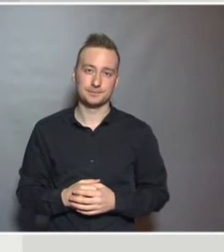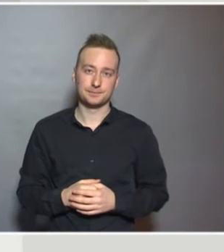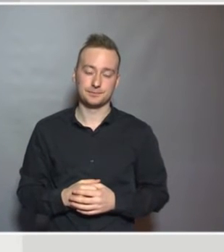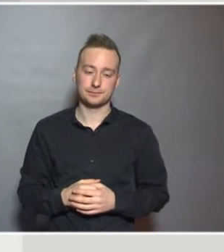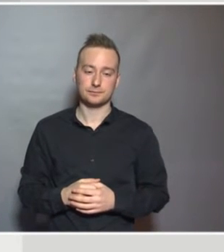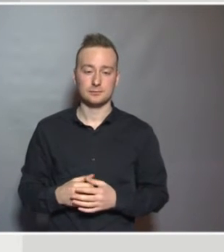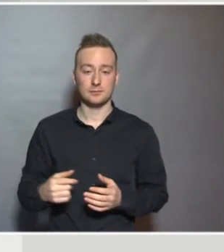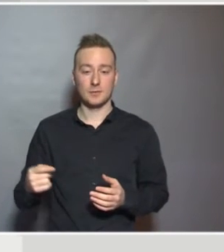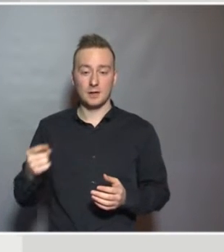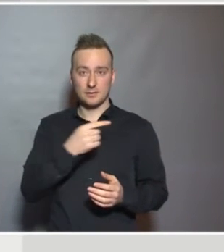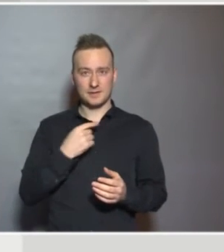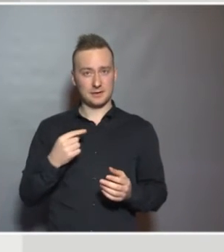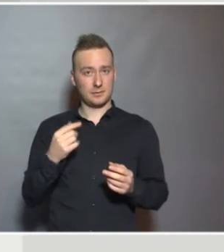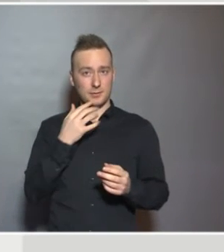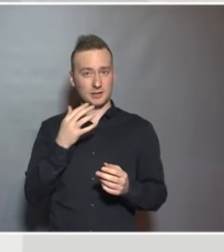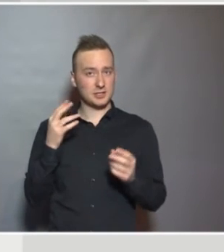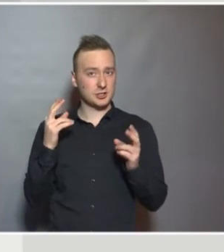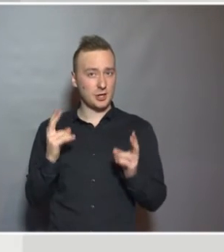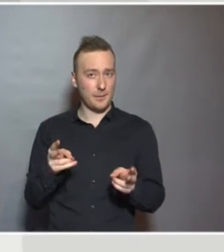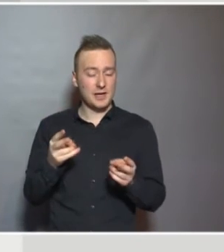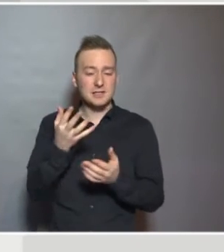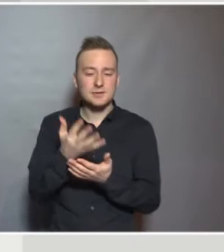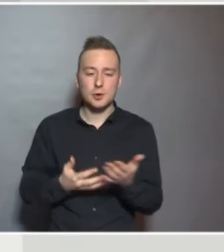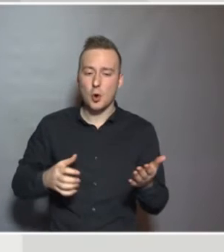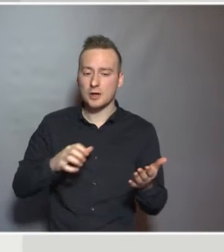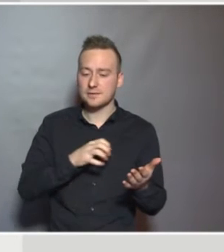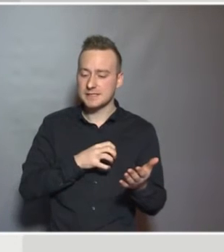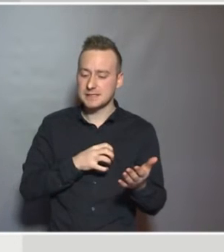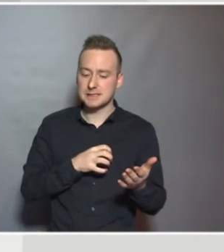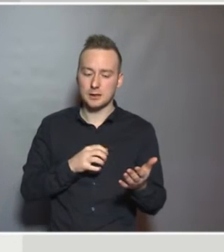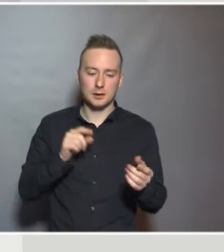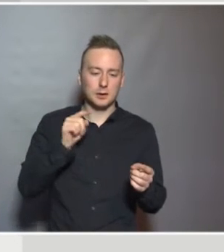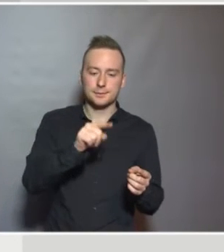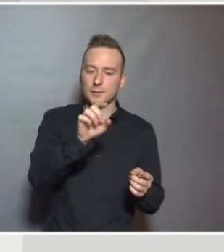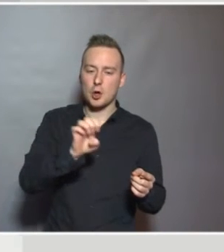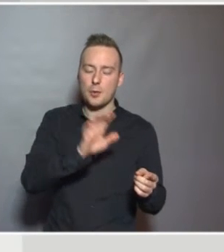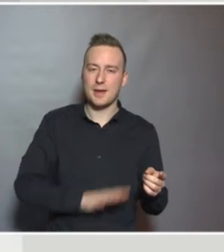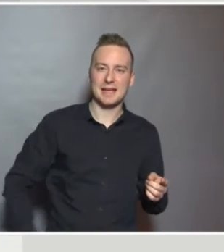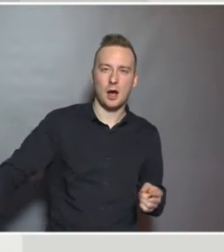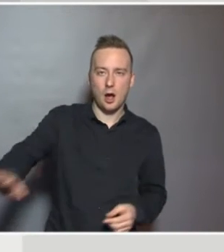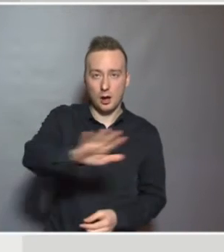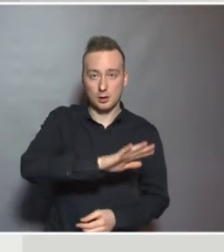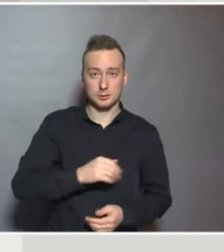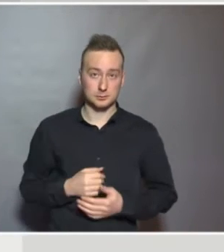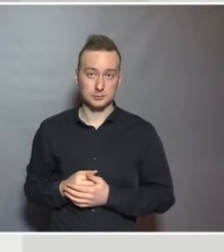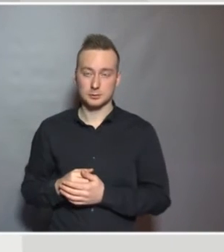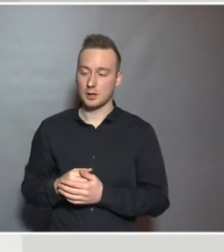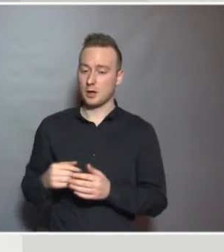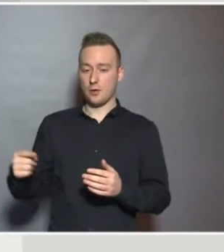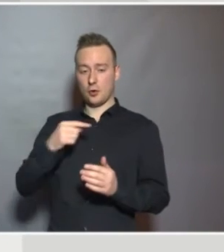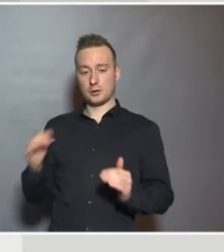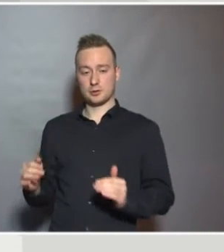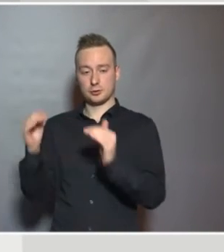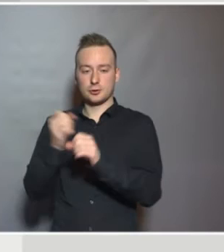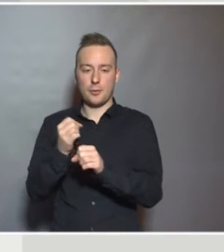Are we talking the same language when we're doing our work in the European arena? The European Agency works